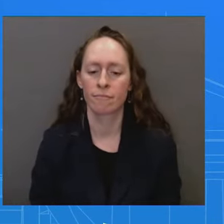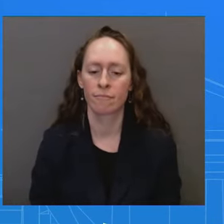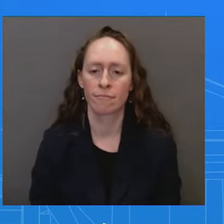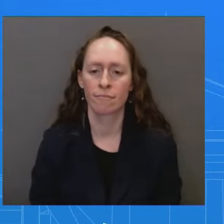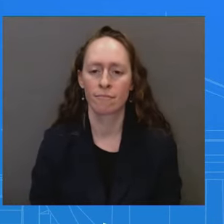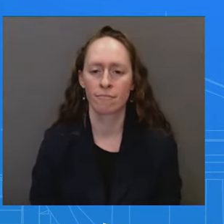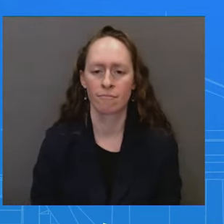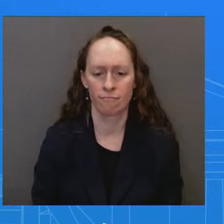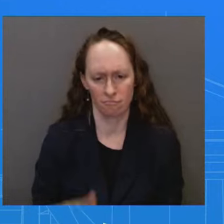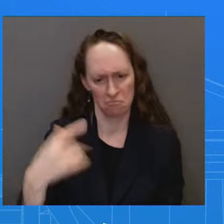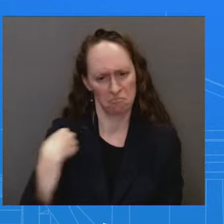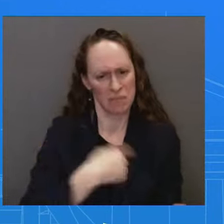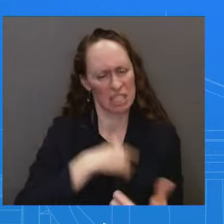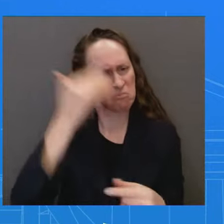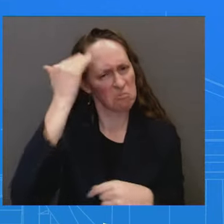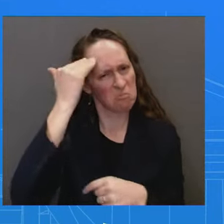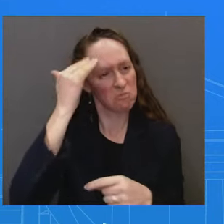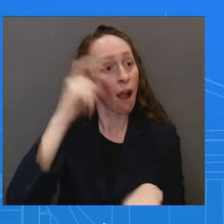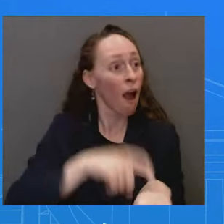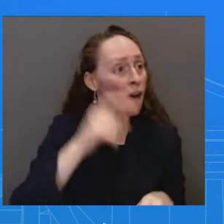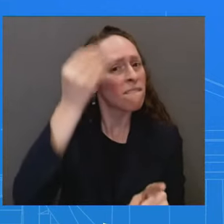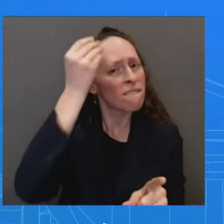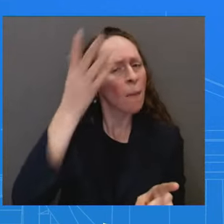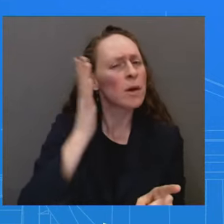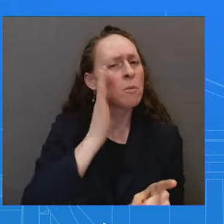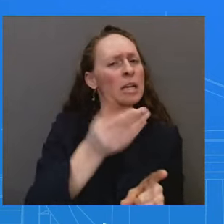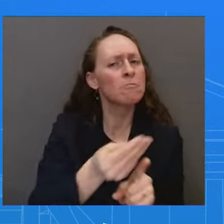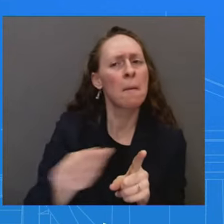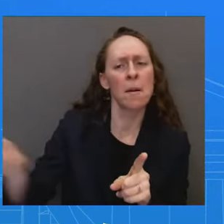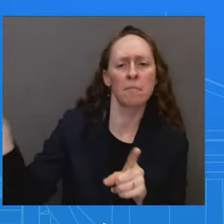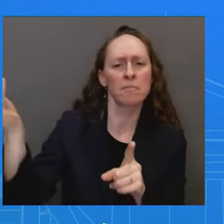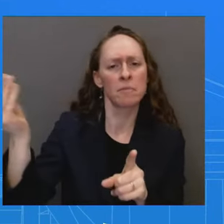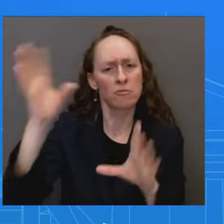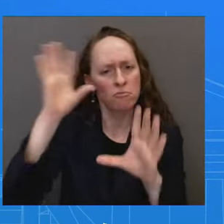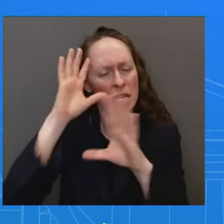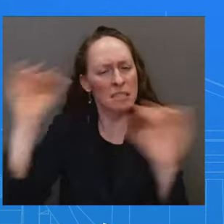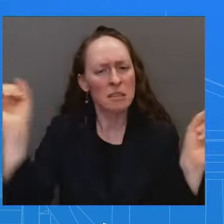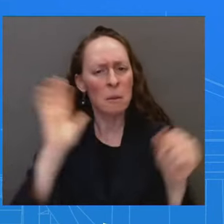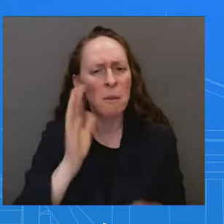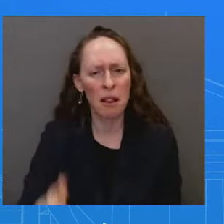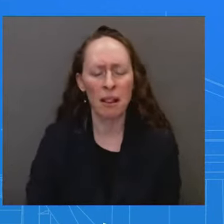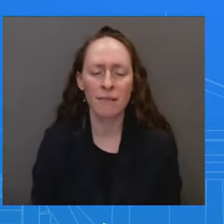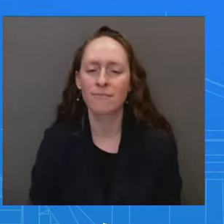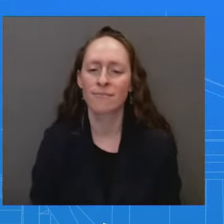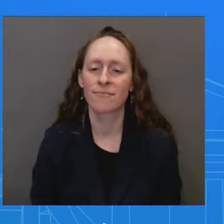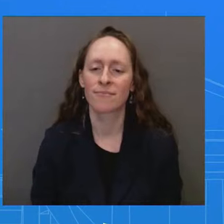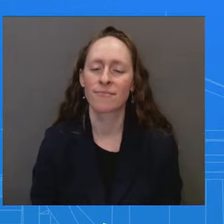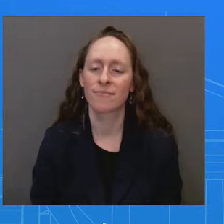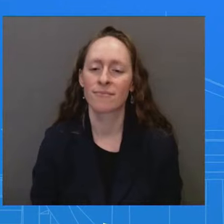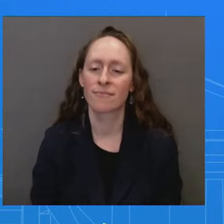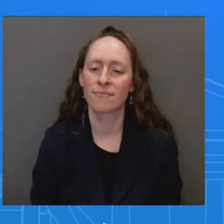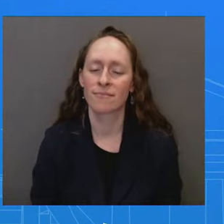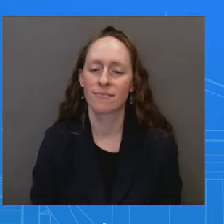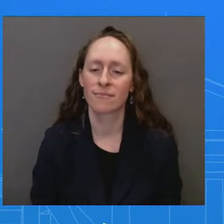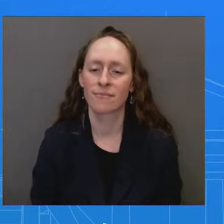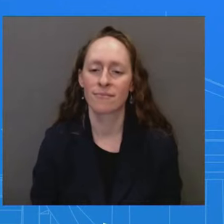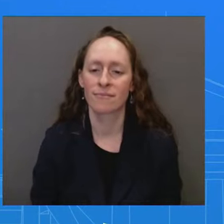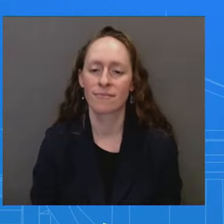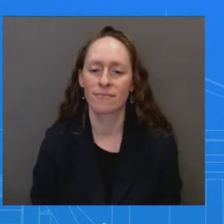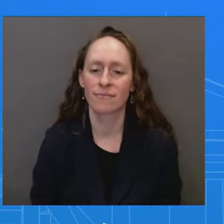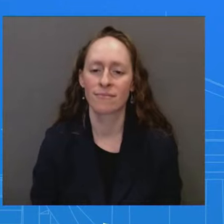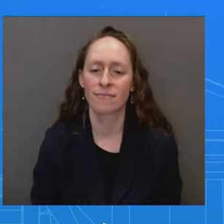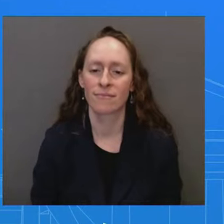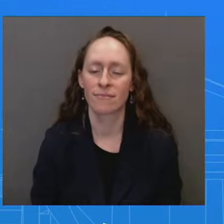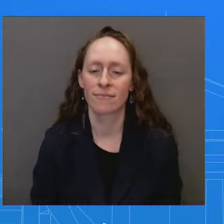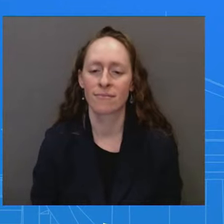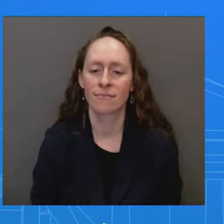Okay, let me get up, guys. Thanks. Is the Pentaton reviewing the security clearance of Elon Musk after these new